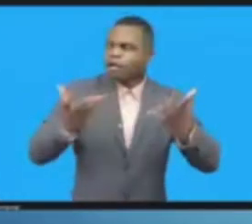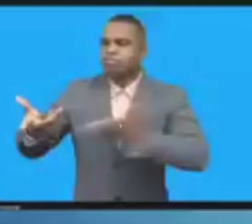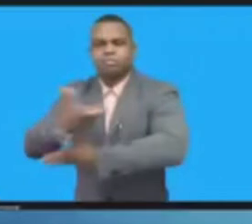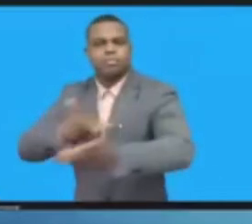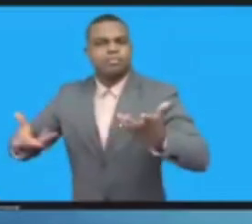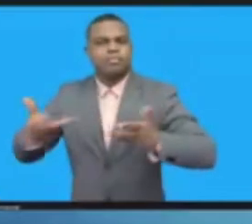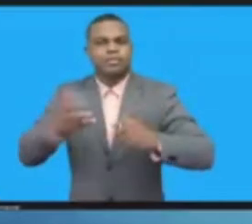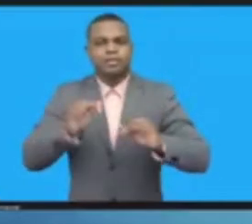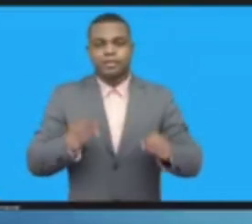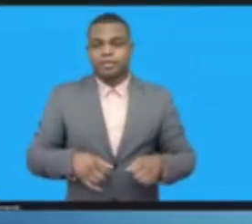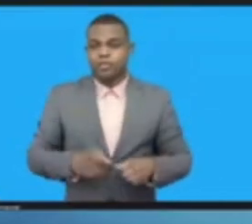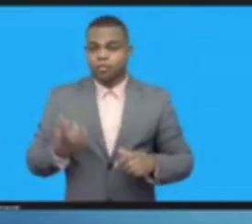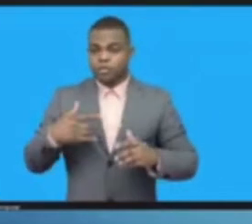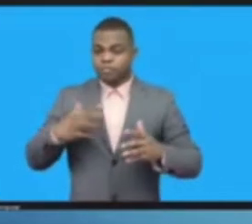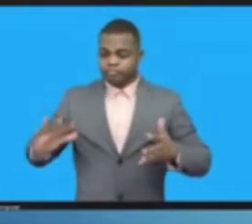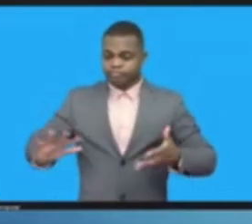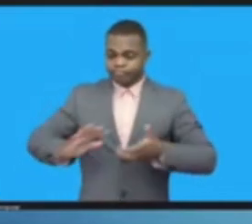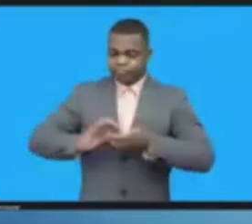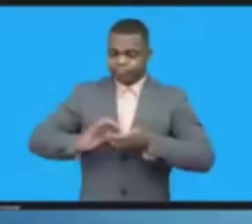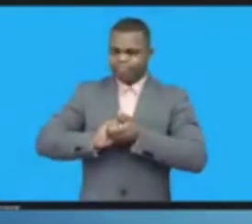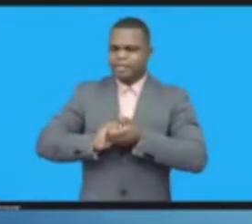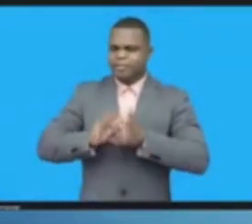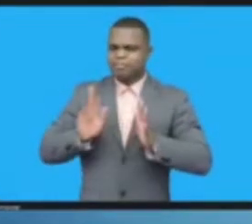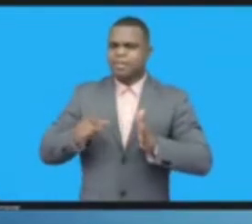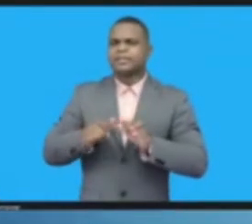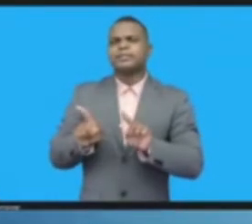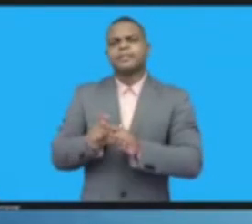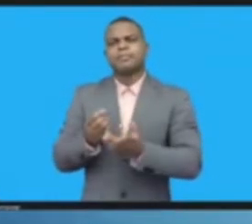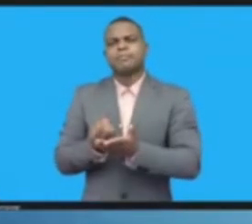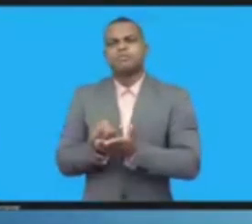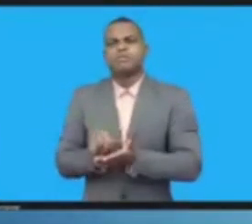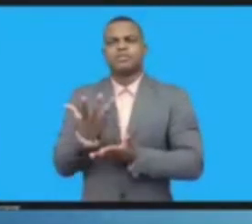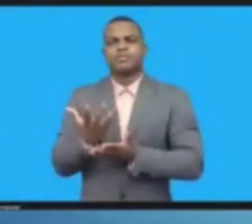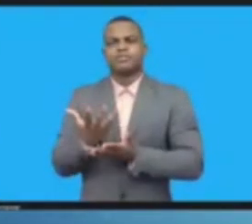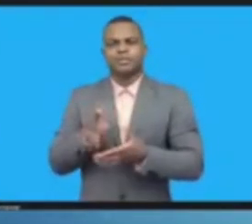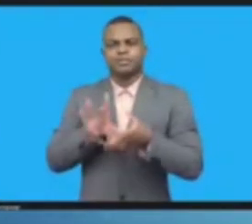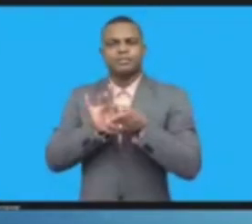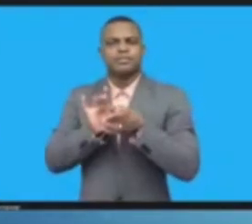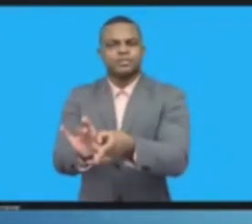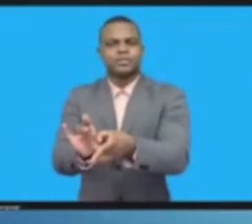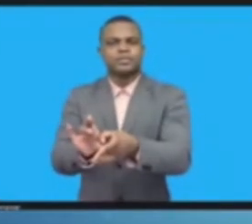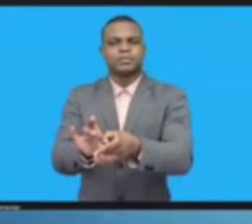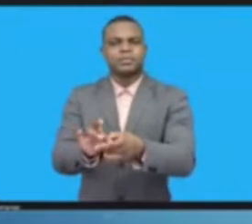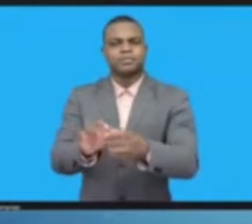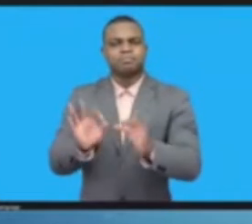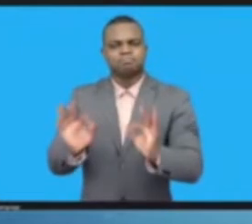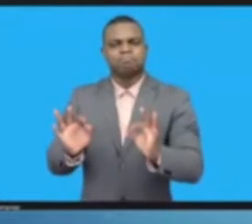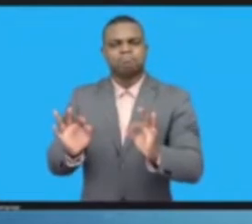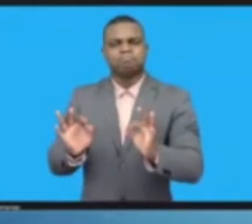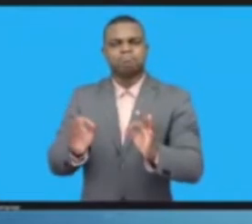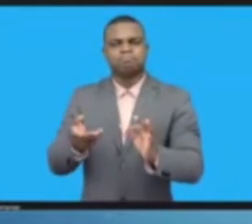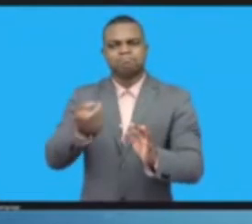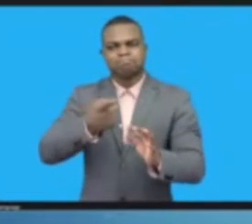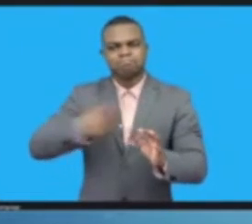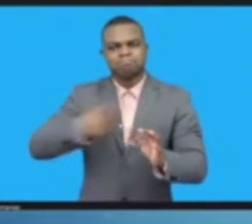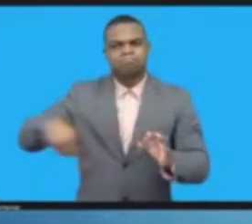for all. And of course, a durable Global Digital Compact that delivers on this vision.